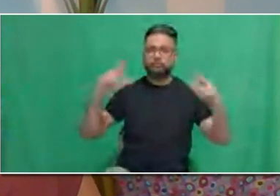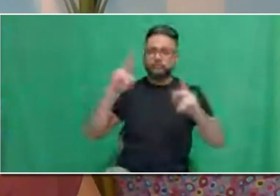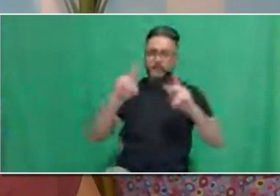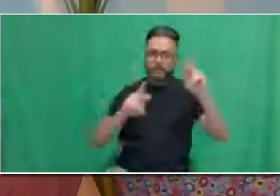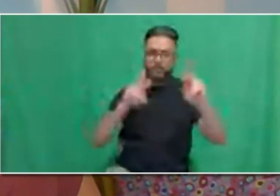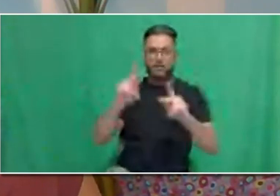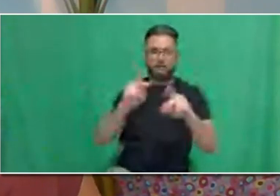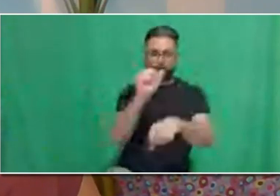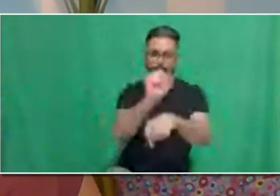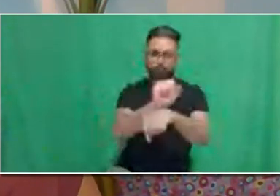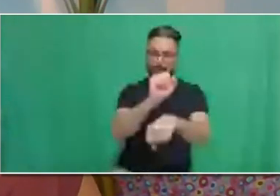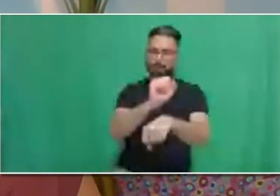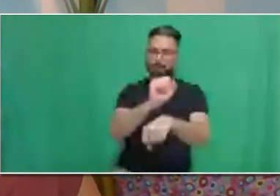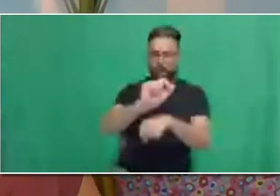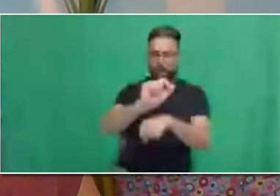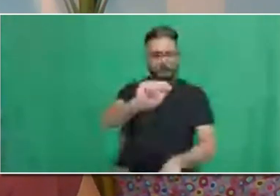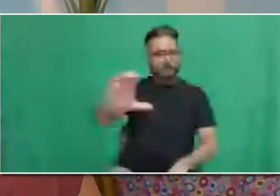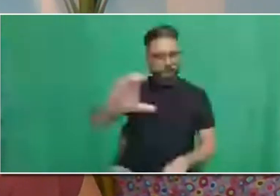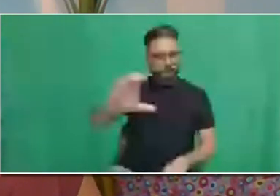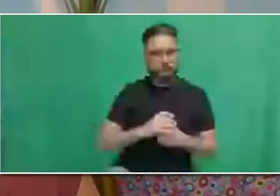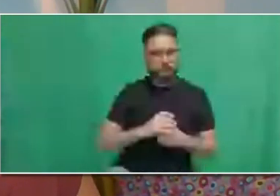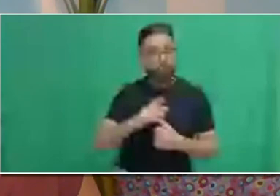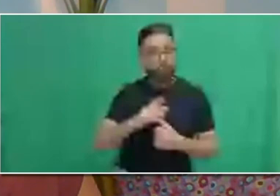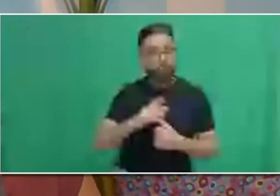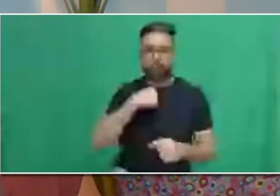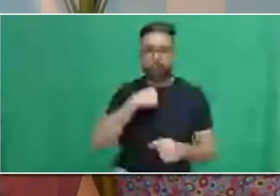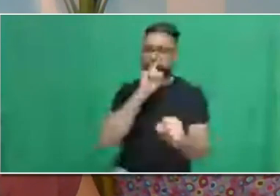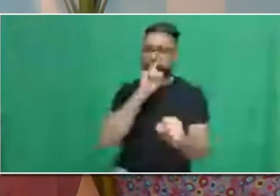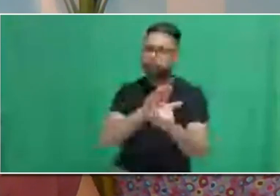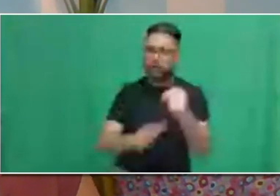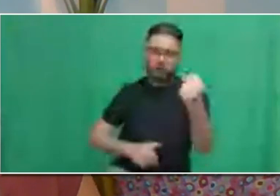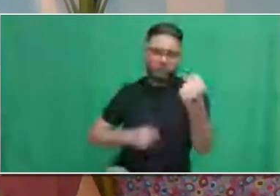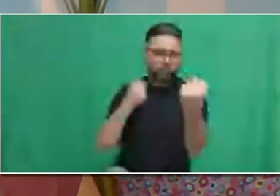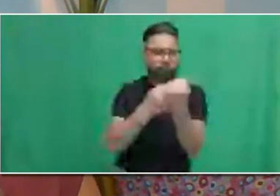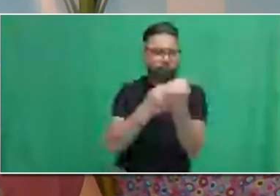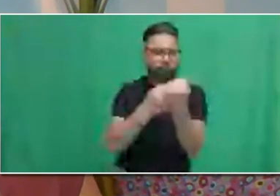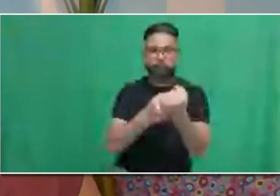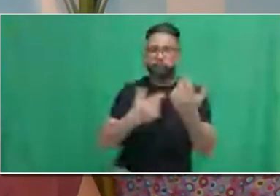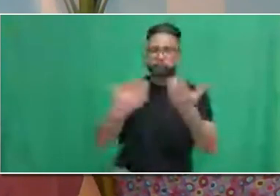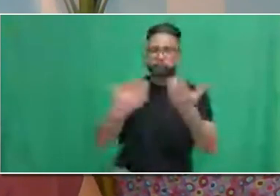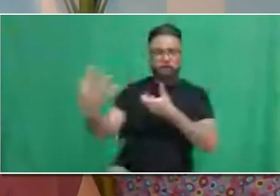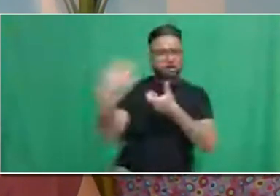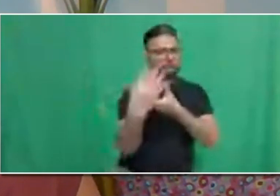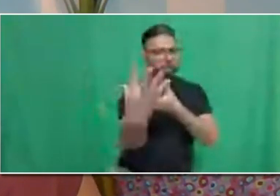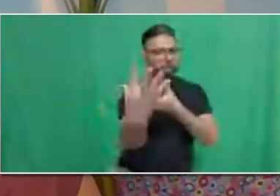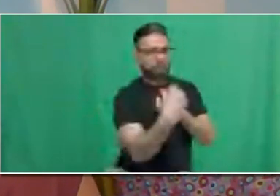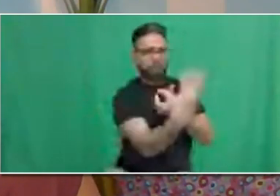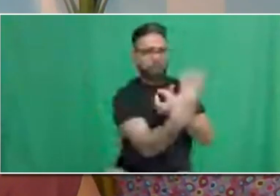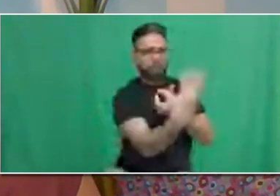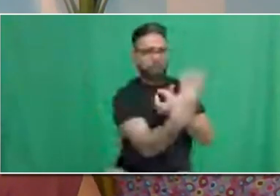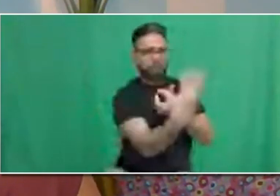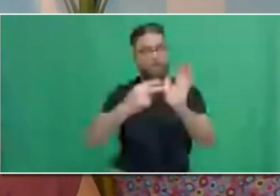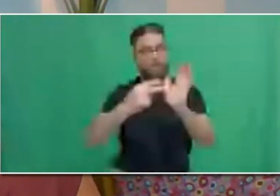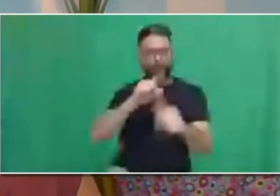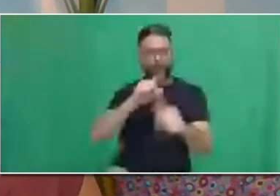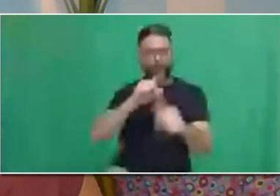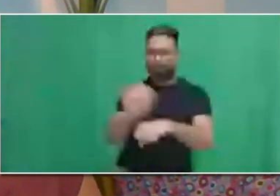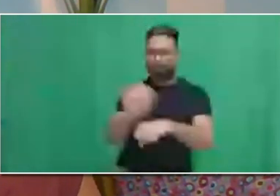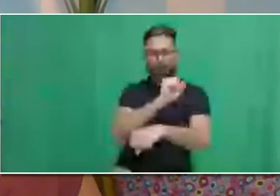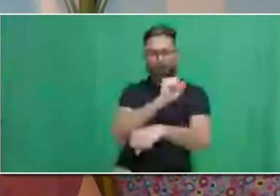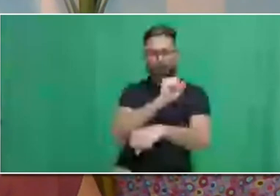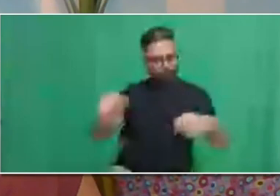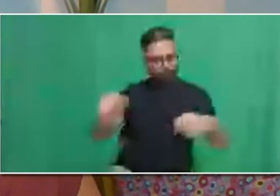and with that, we encourage participation from all job seekers. Accommodation is available for participants,